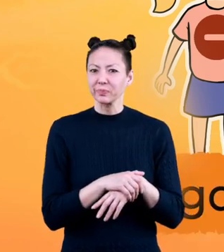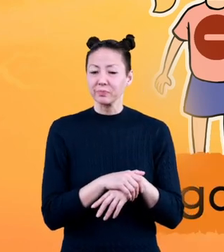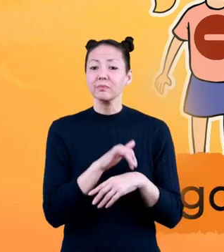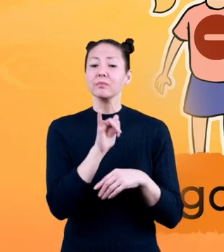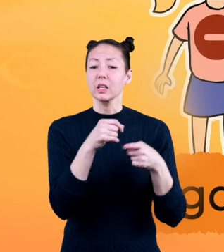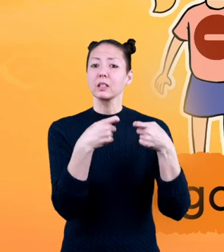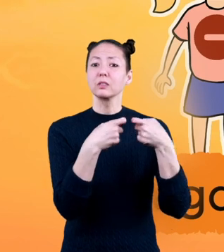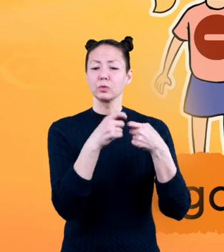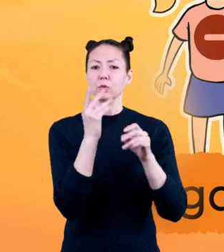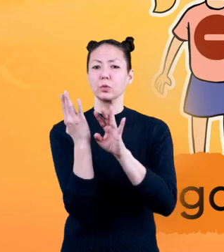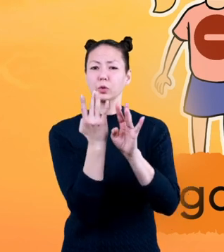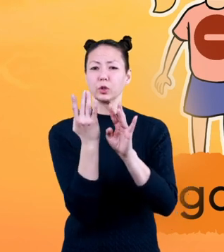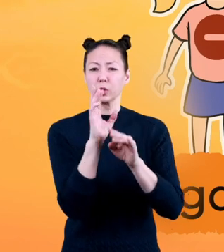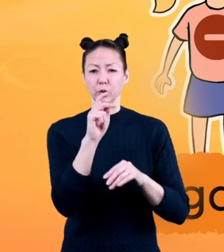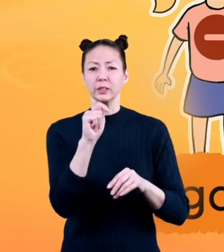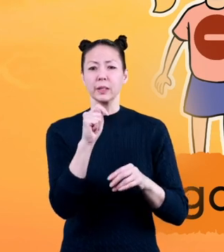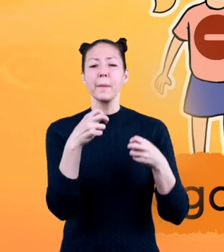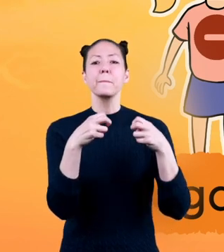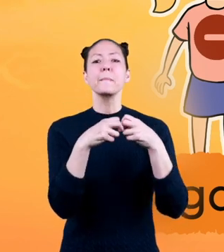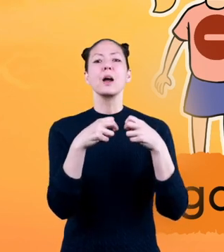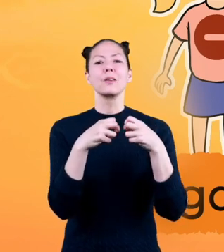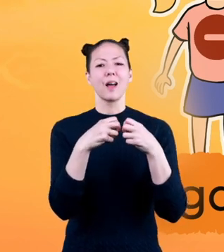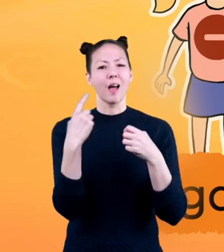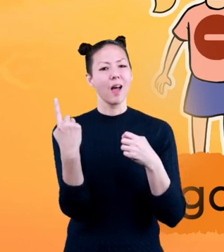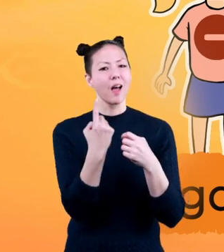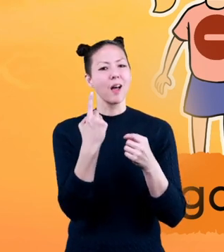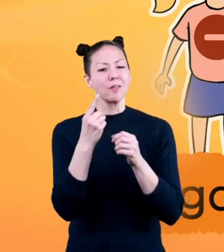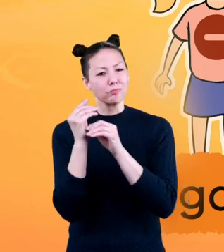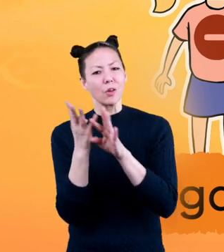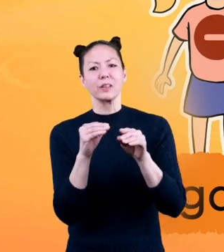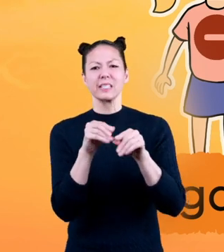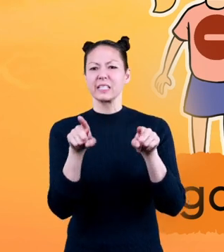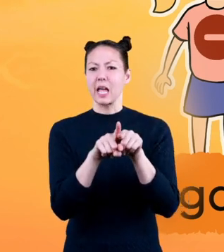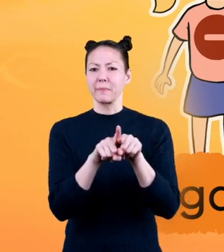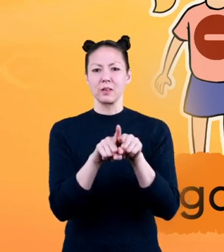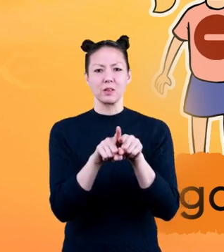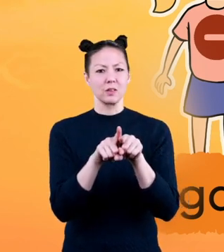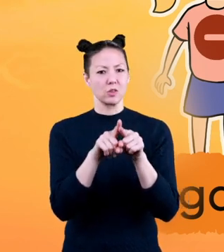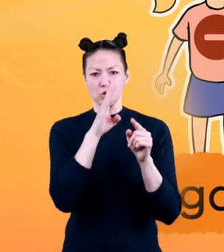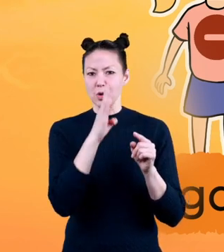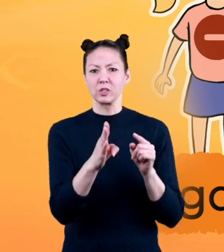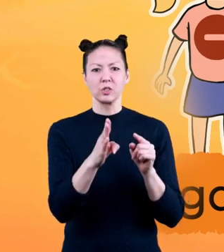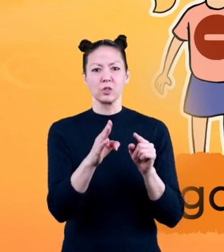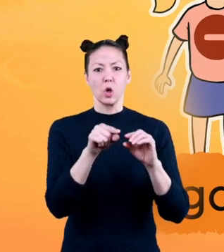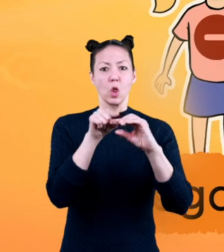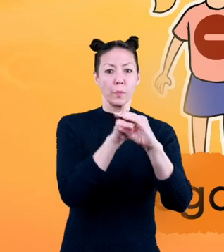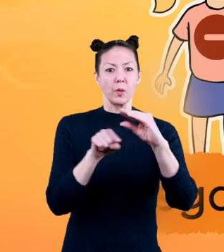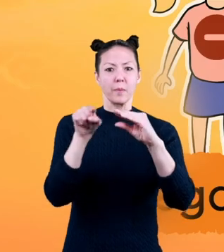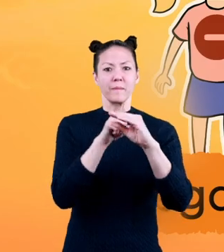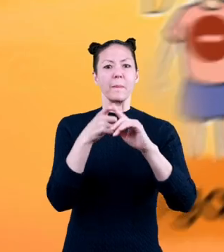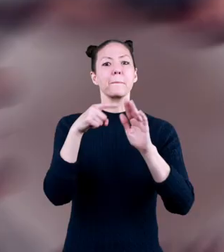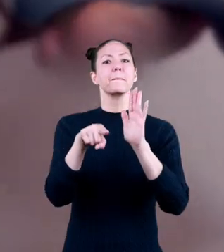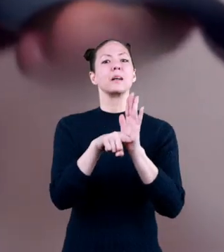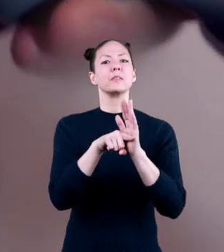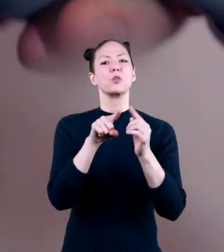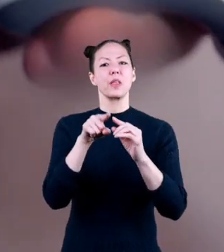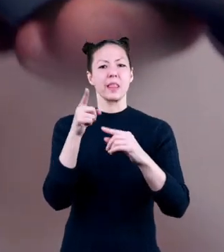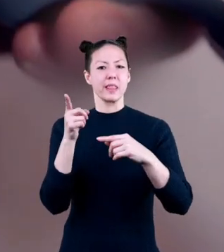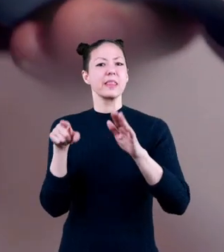electric current in the batteries always flows in the same direction and in a loop from the positive to the negative side.